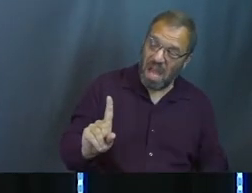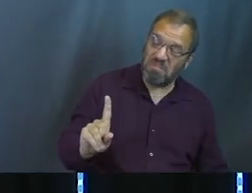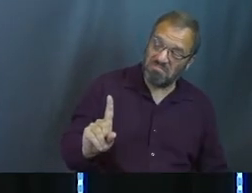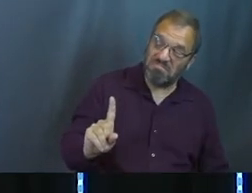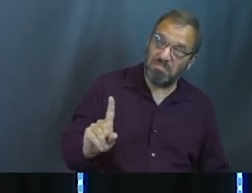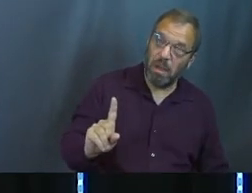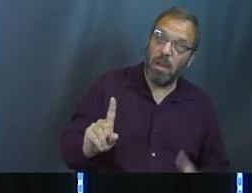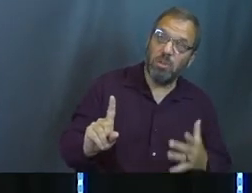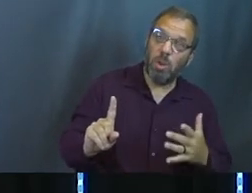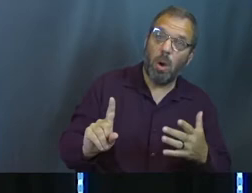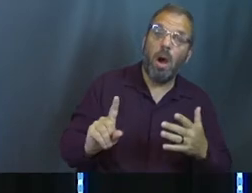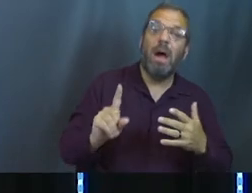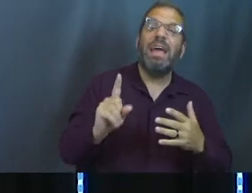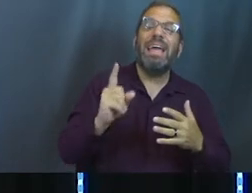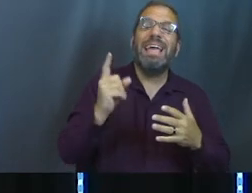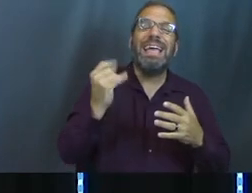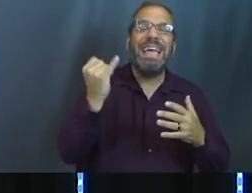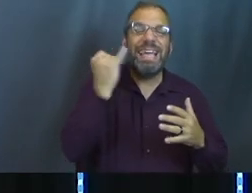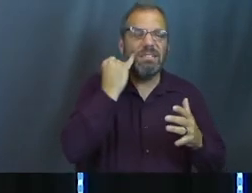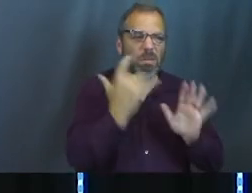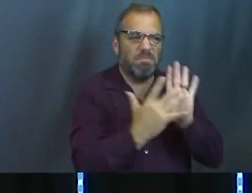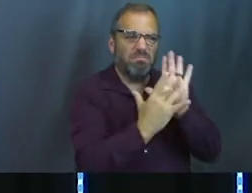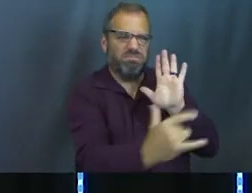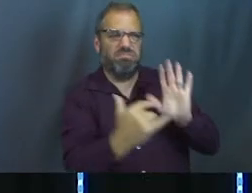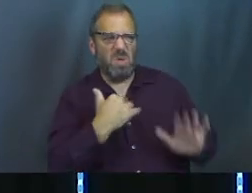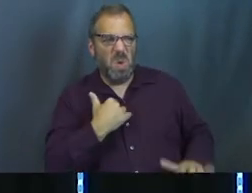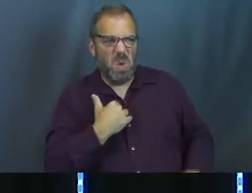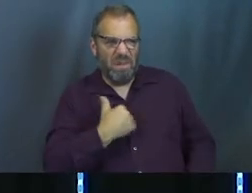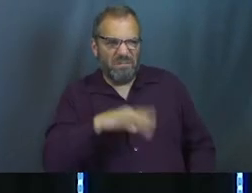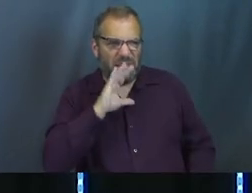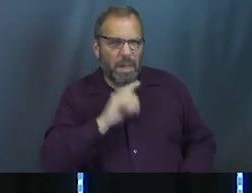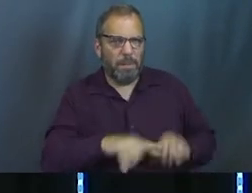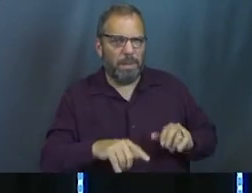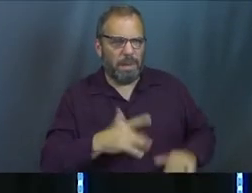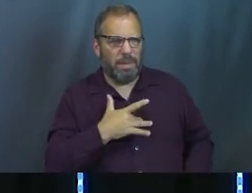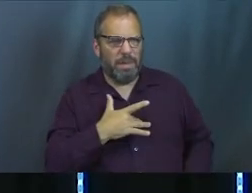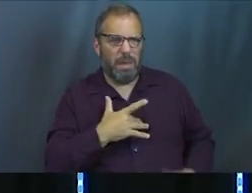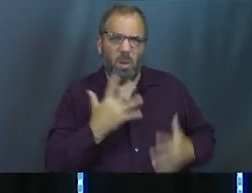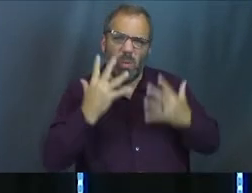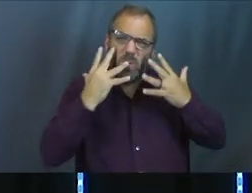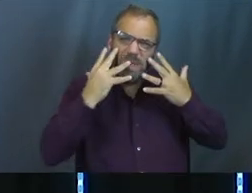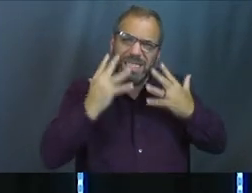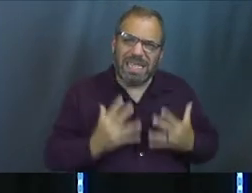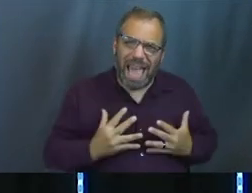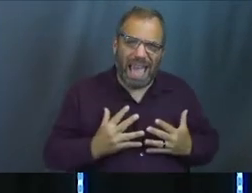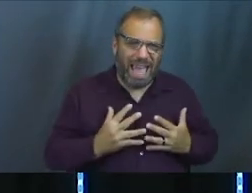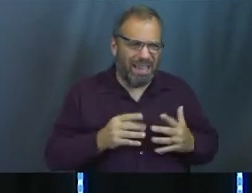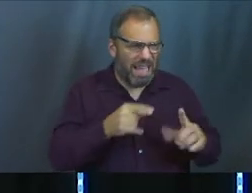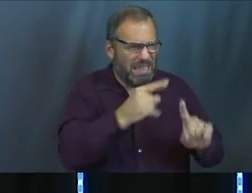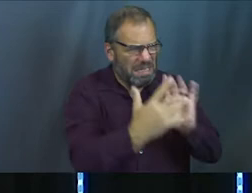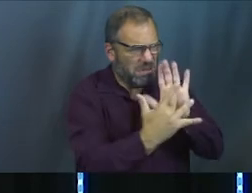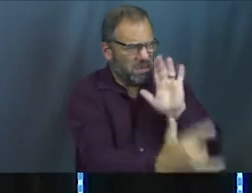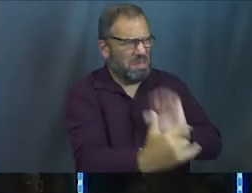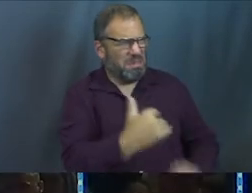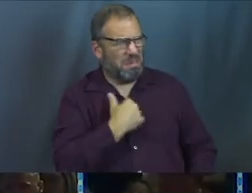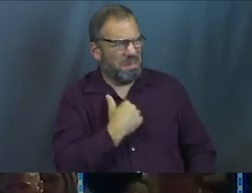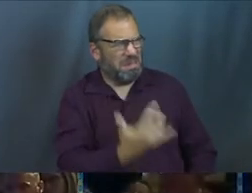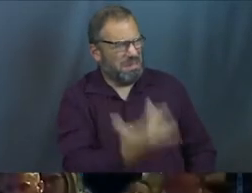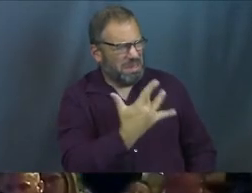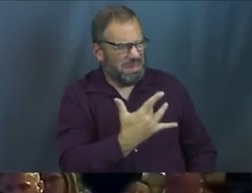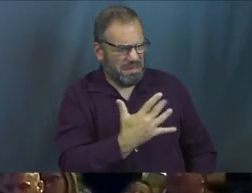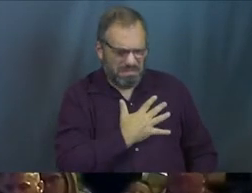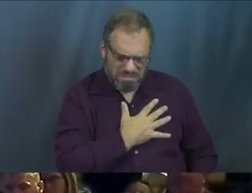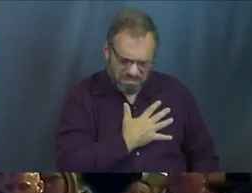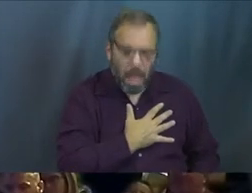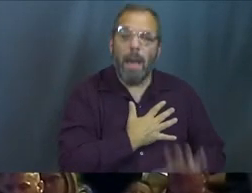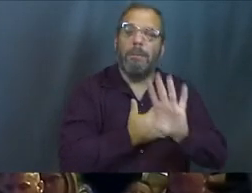And so it's like, when somebody does something wrong to us, oftentimes we're frustrated, but deep down we're saddened by the fact that they did something they shouldn't have, and it hurts